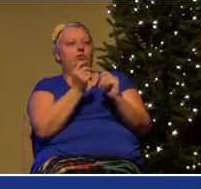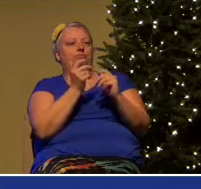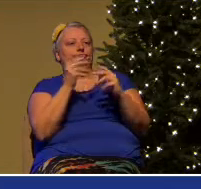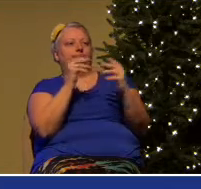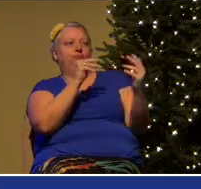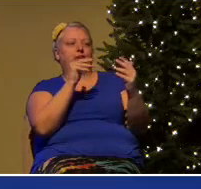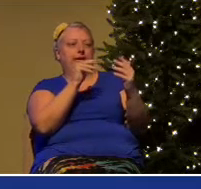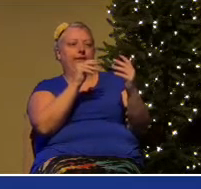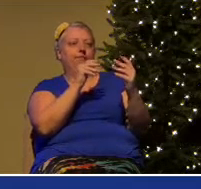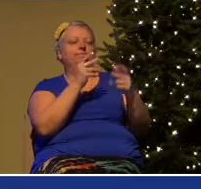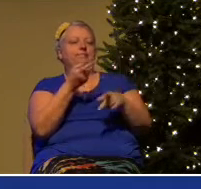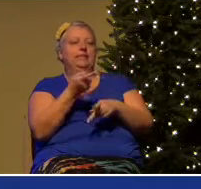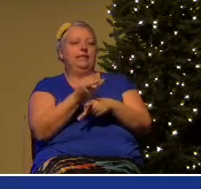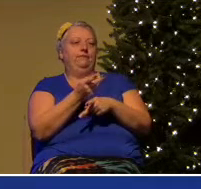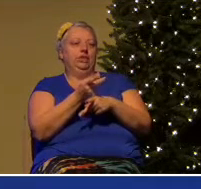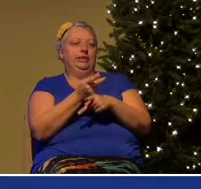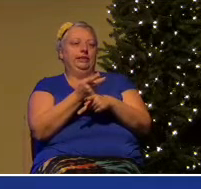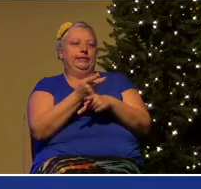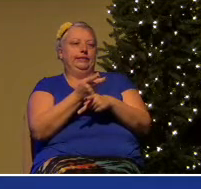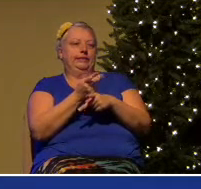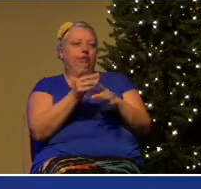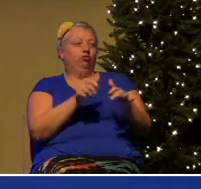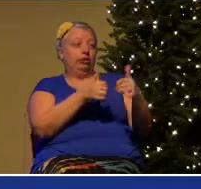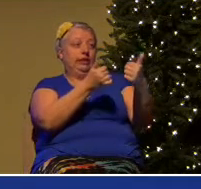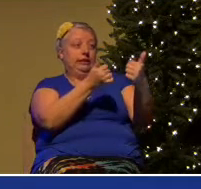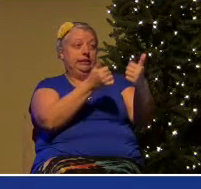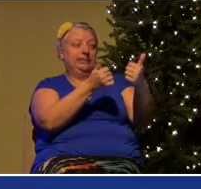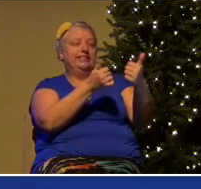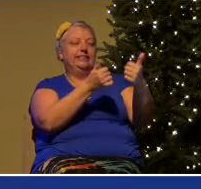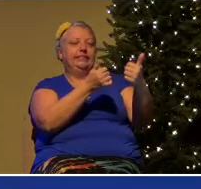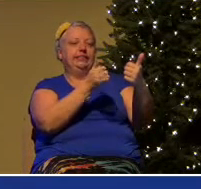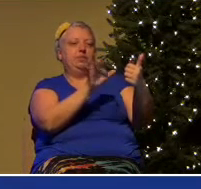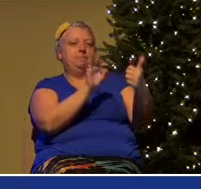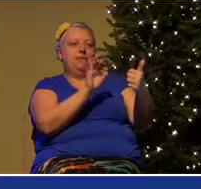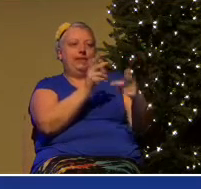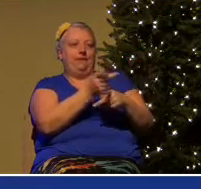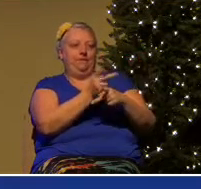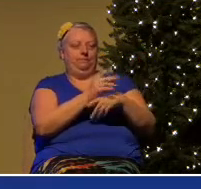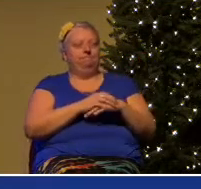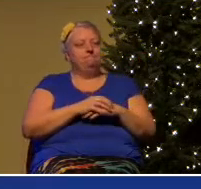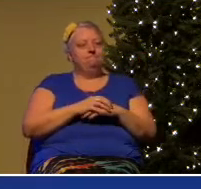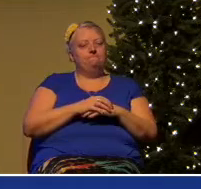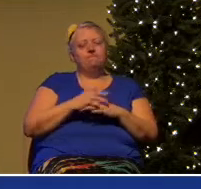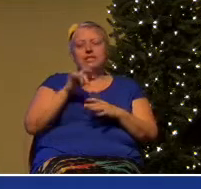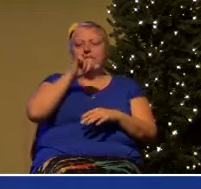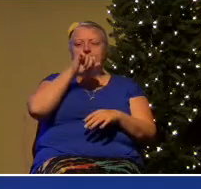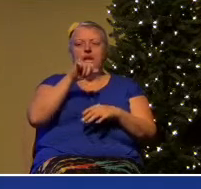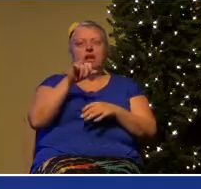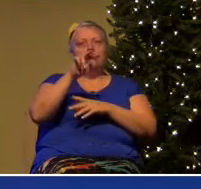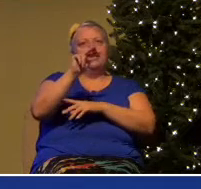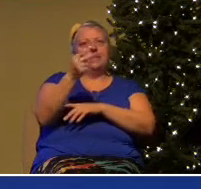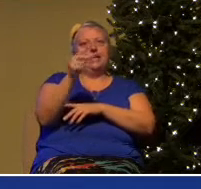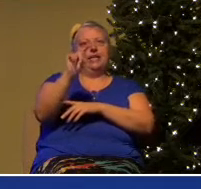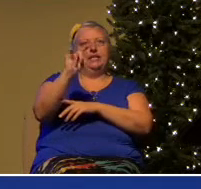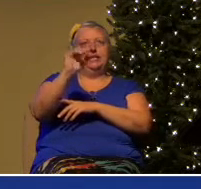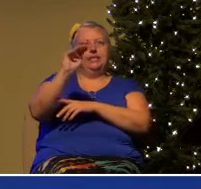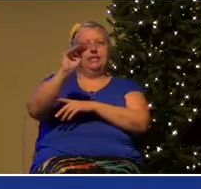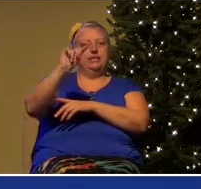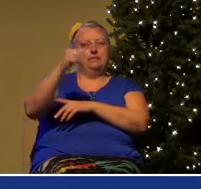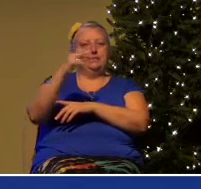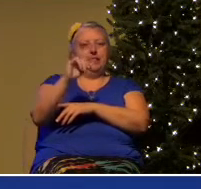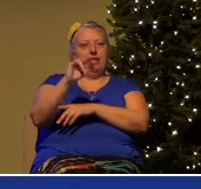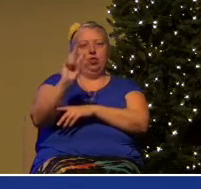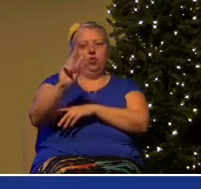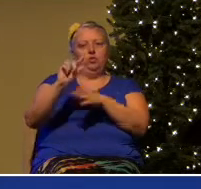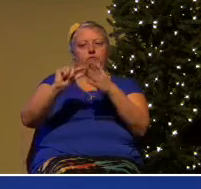battles carefully. I love 2 Timothy 2.23, don't have anything to do with